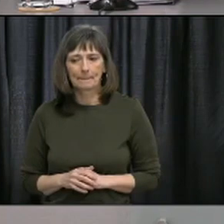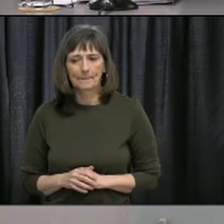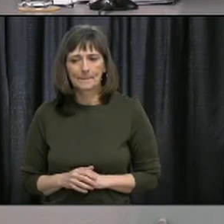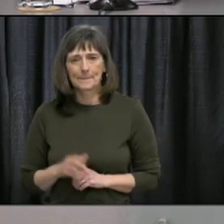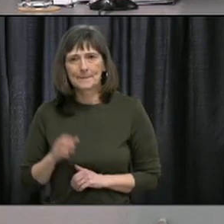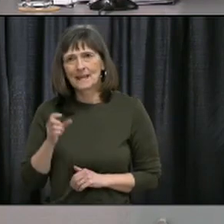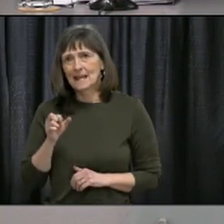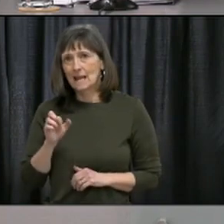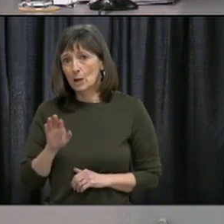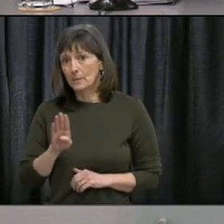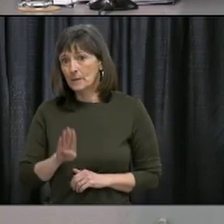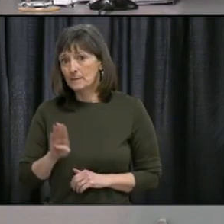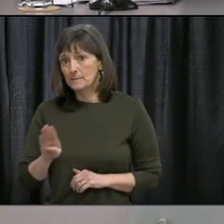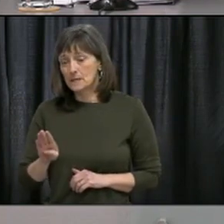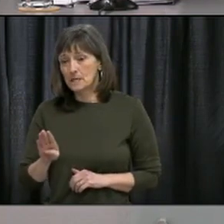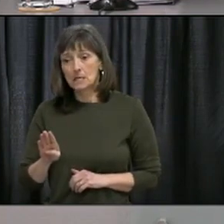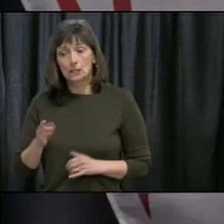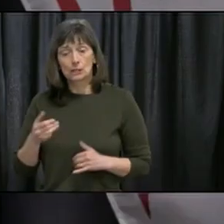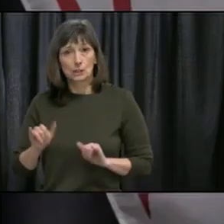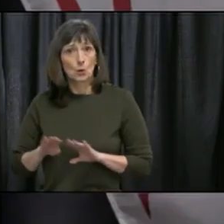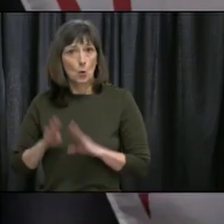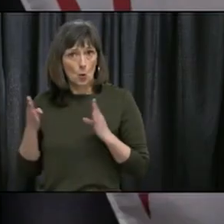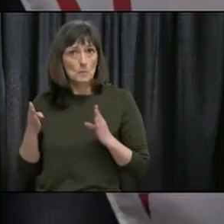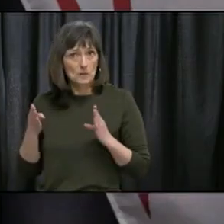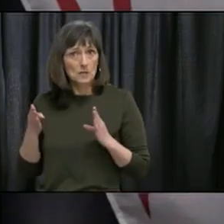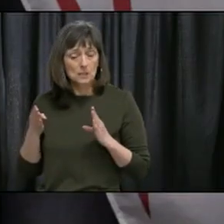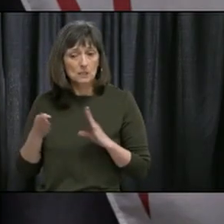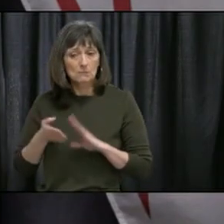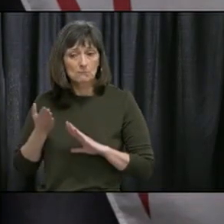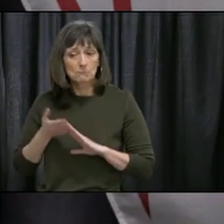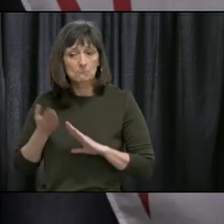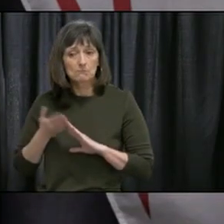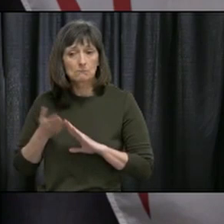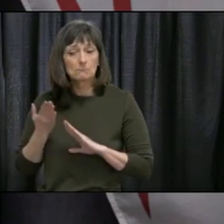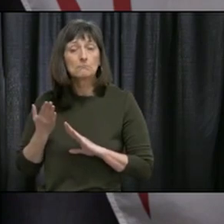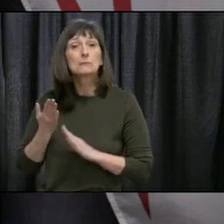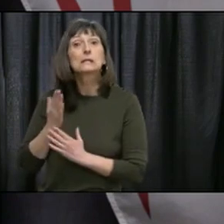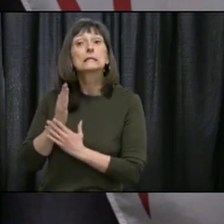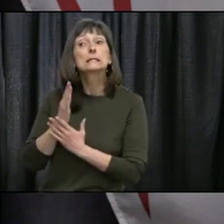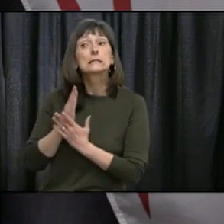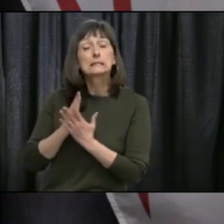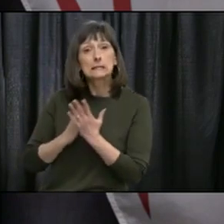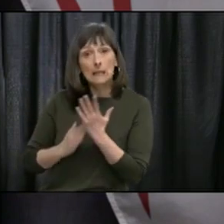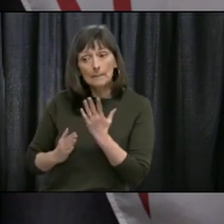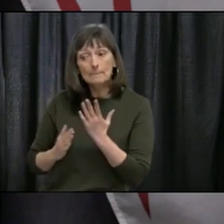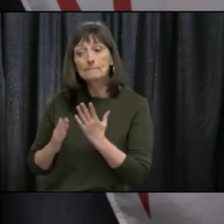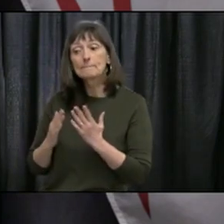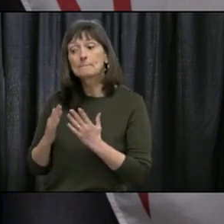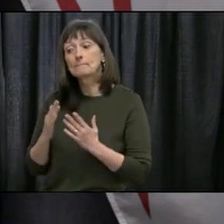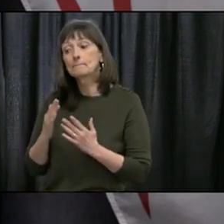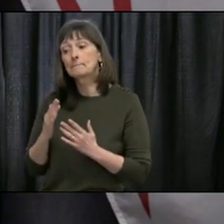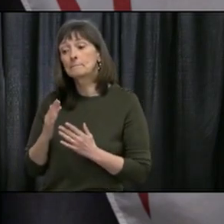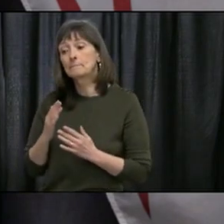Airbnbs are still operating and certainly in some instances people were using such